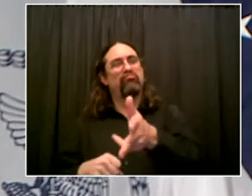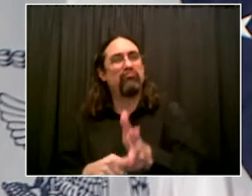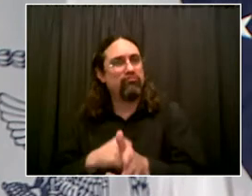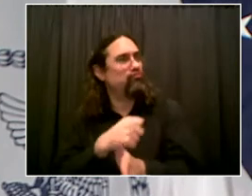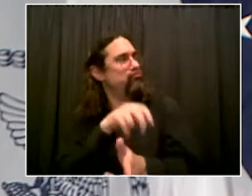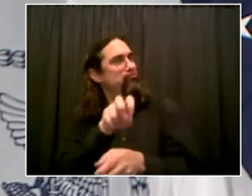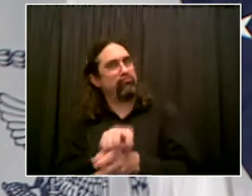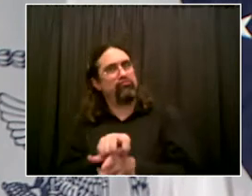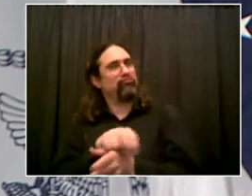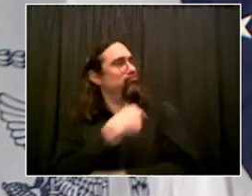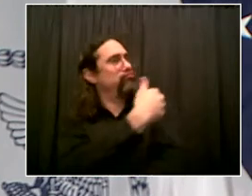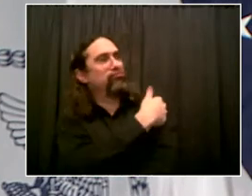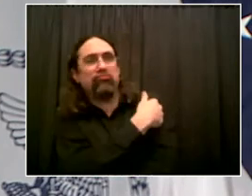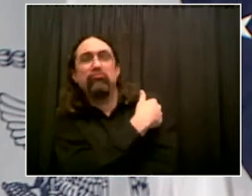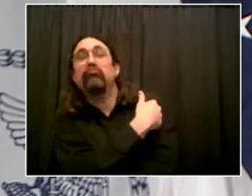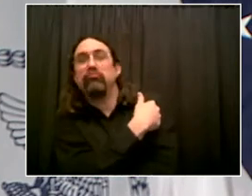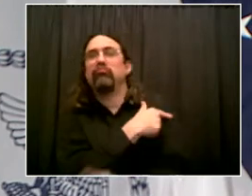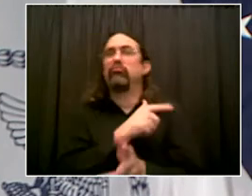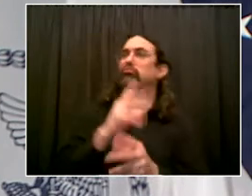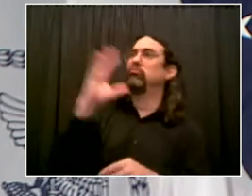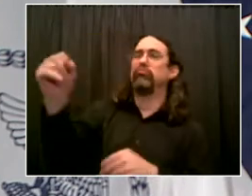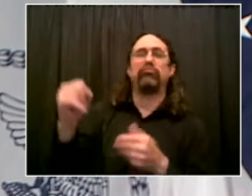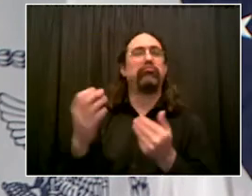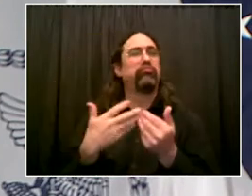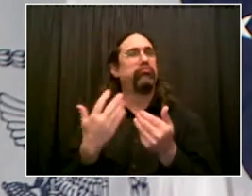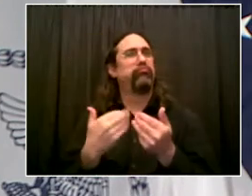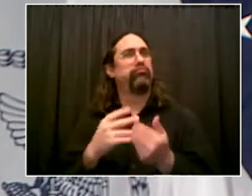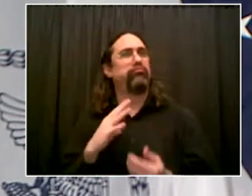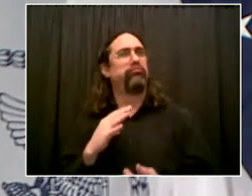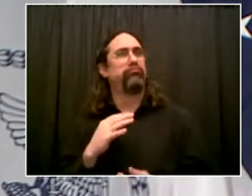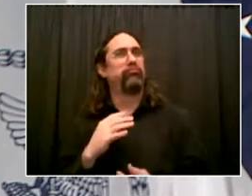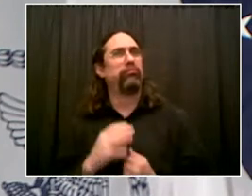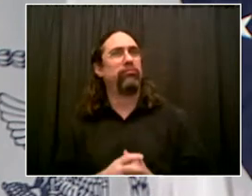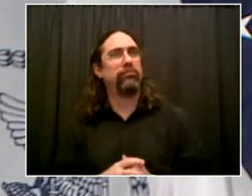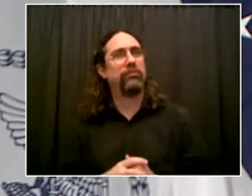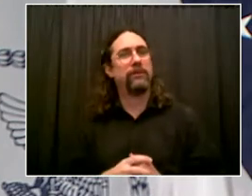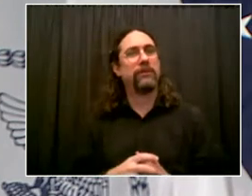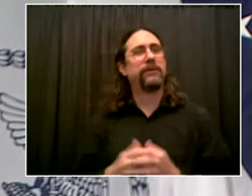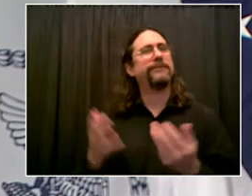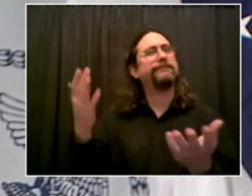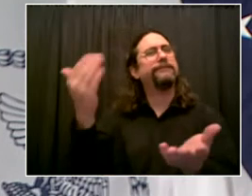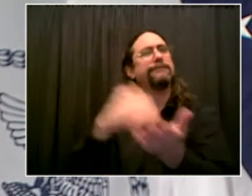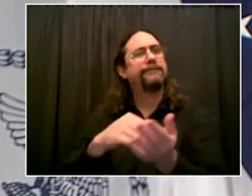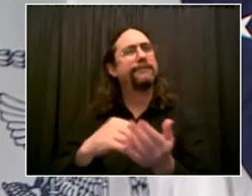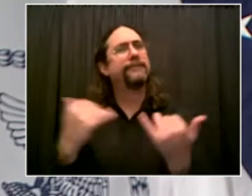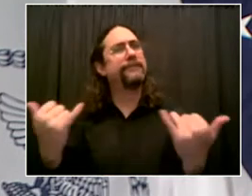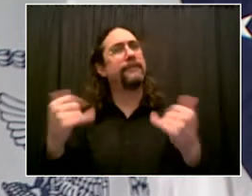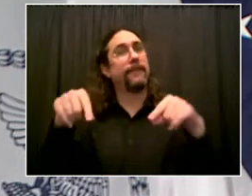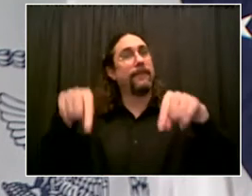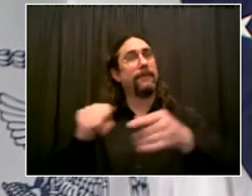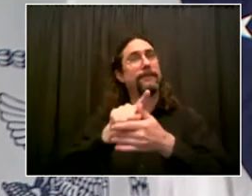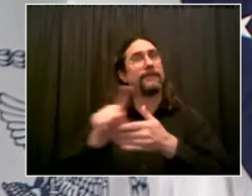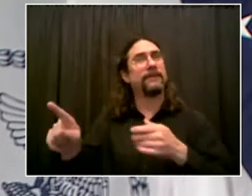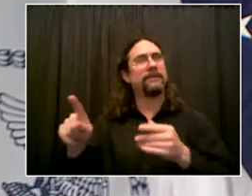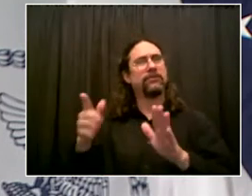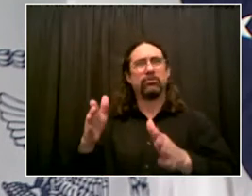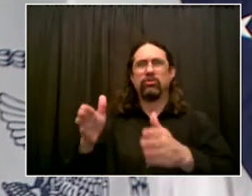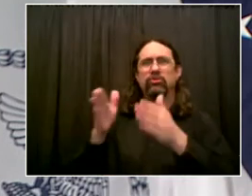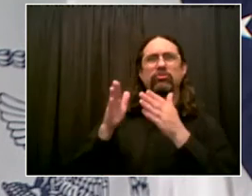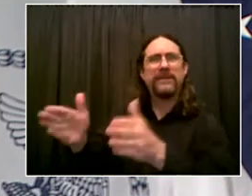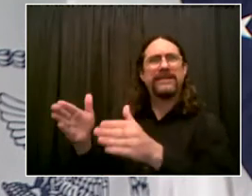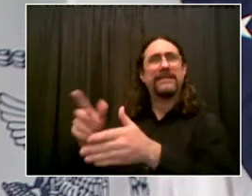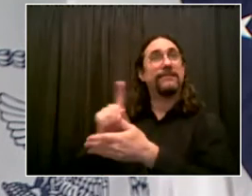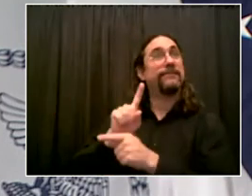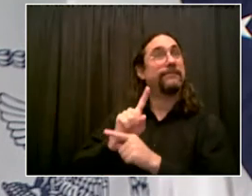Streets Week all week. And it is crucial to a recovery for all of us. When we talk about recovery for all of us, it means everyone has to get around.